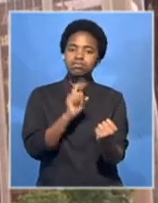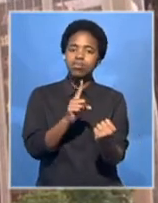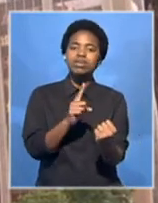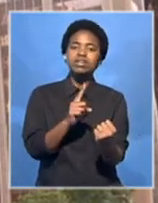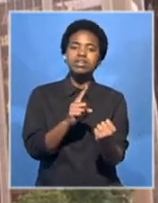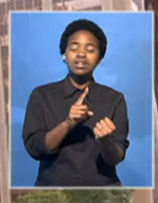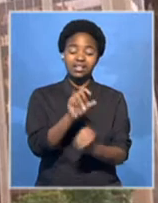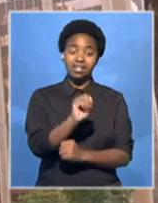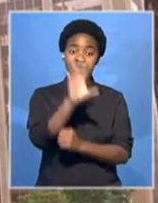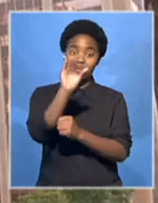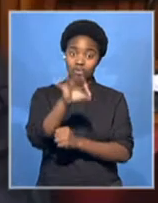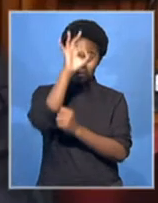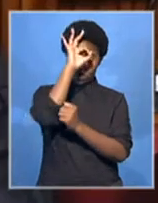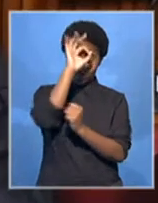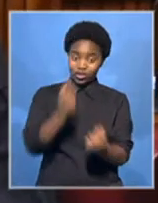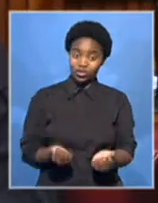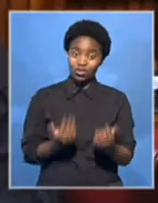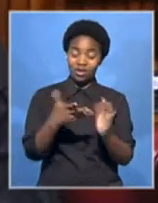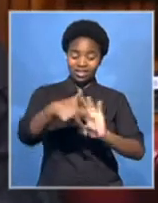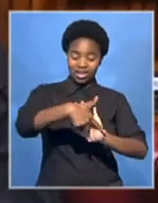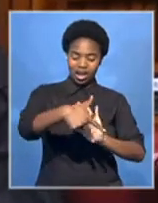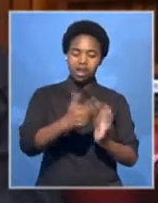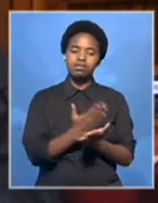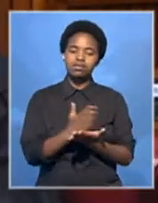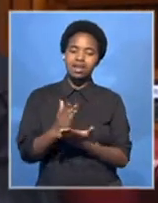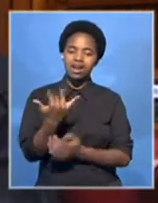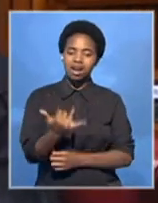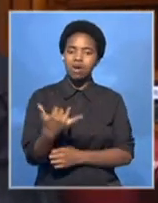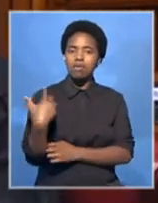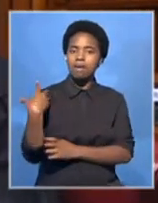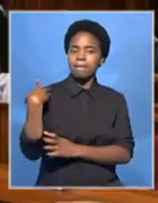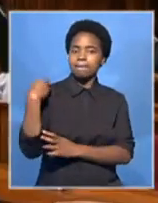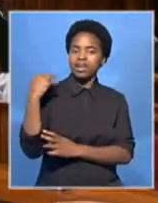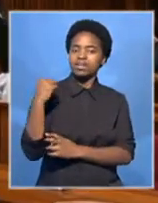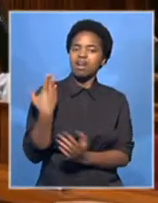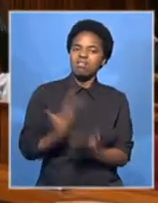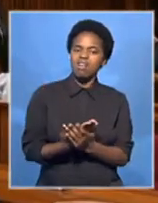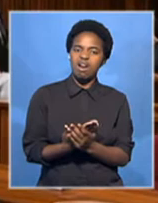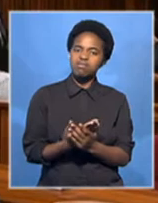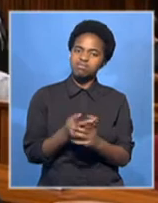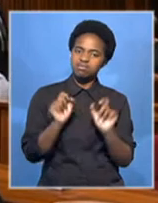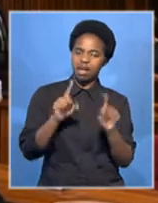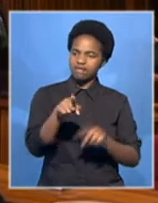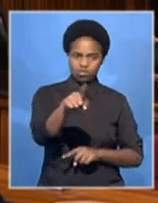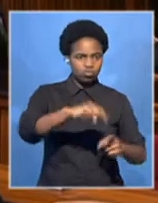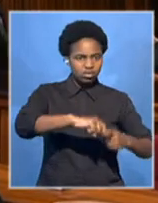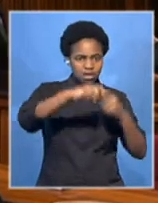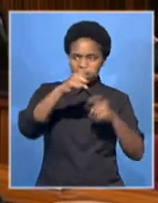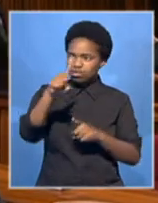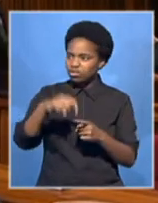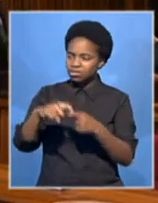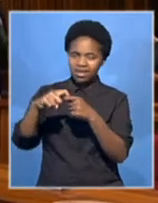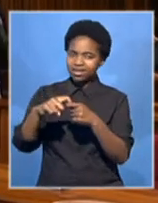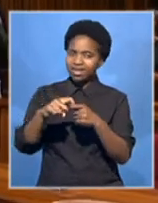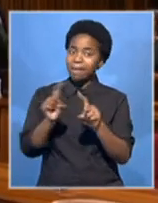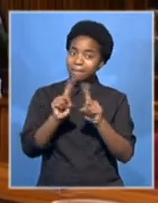a section of the South African Police Service Act, giving the minister suspension powers. The Foundation also wants to ensure the office